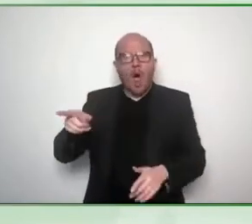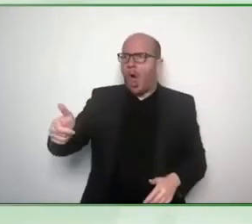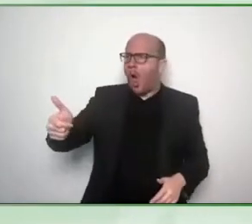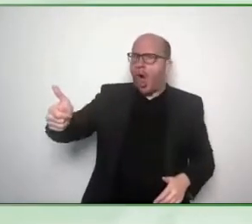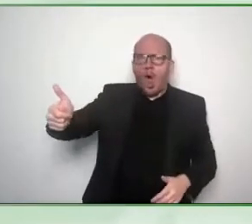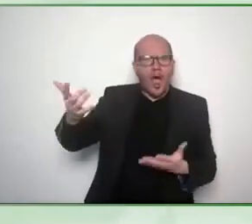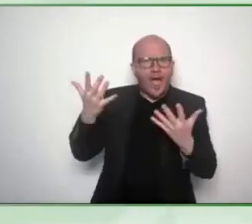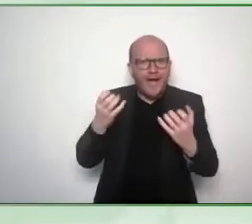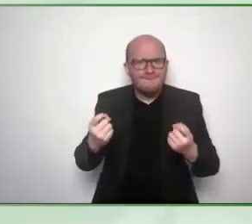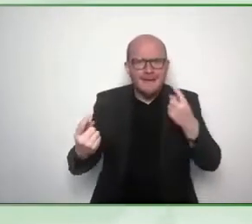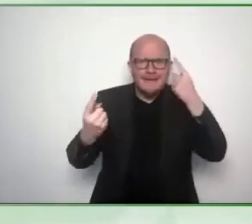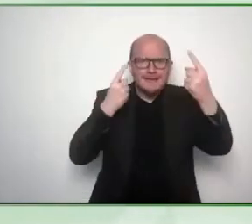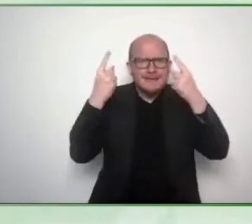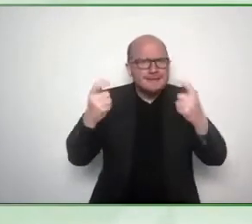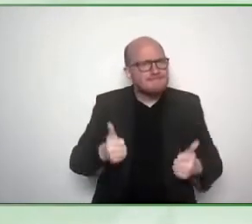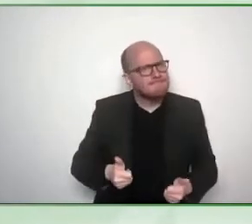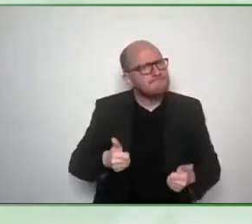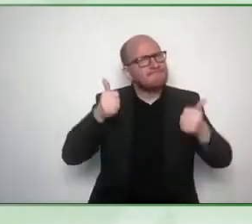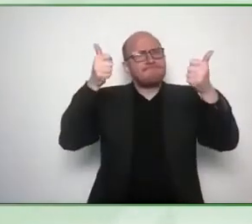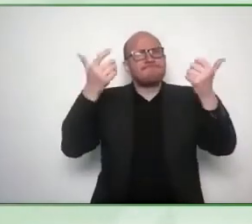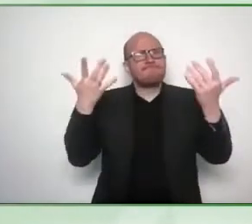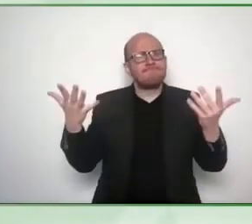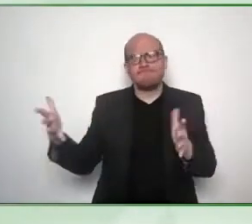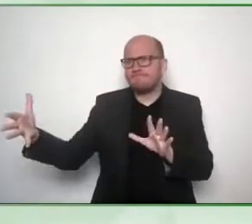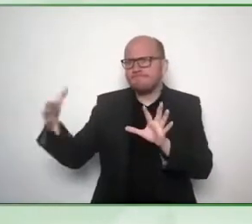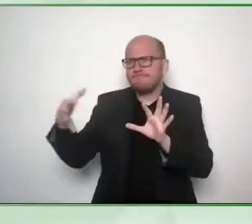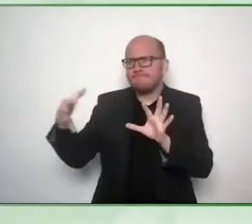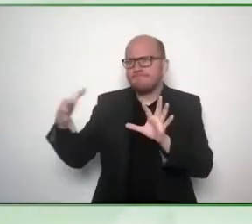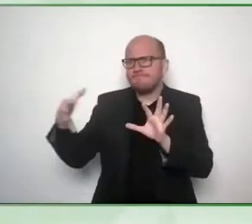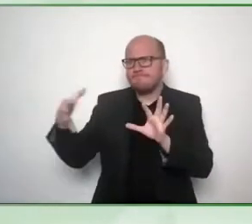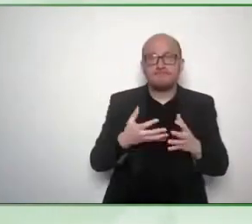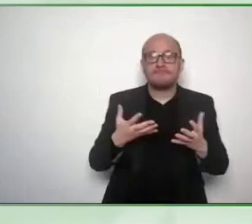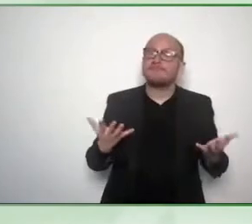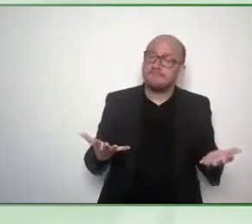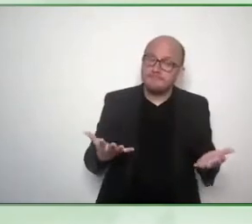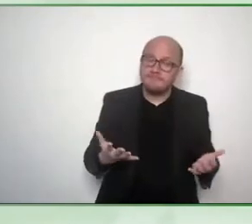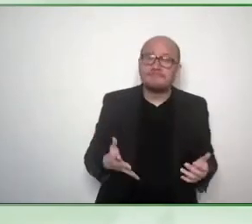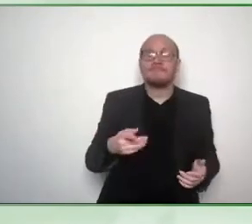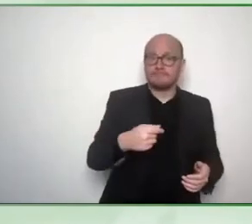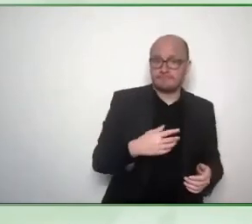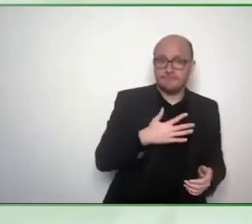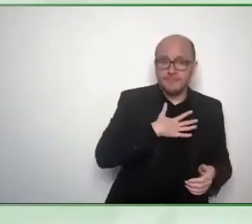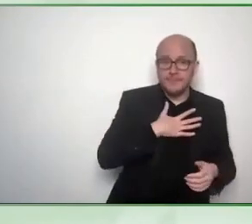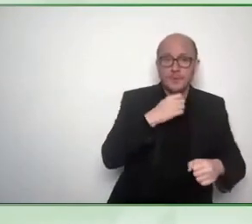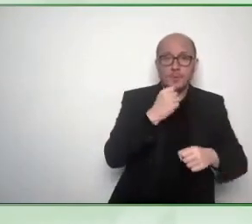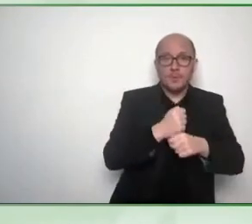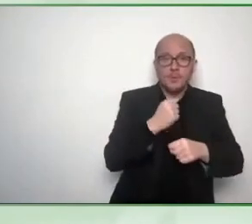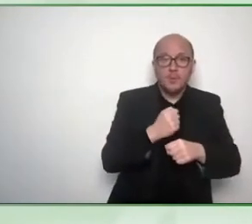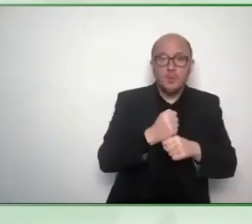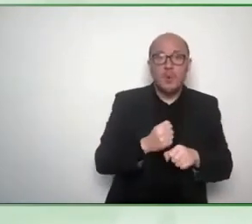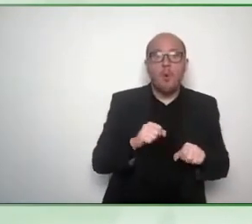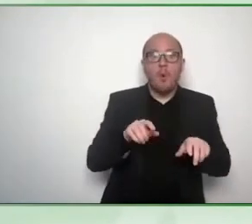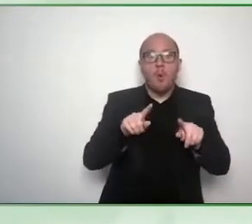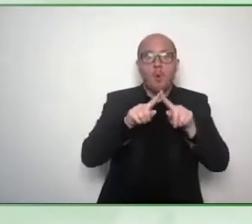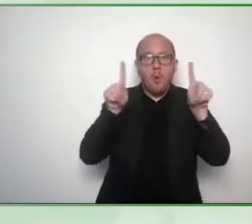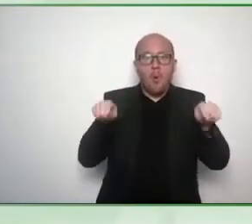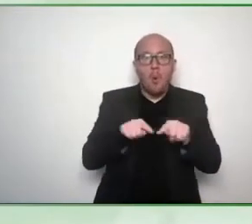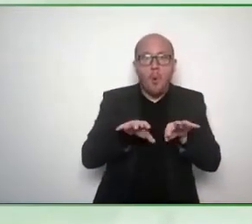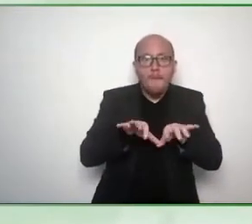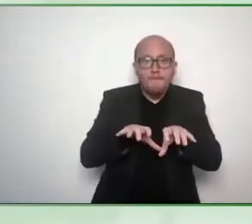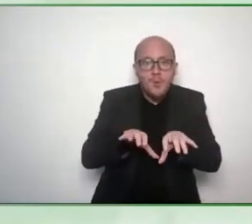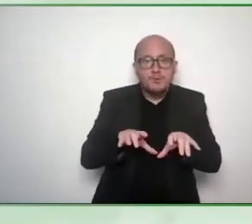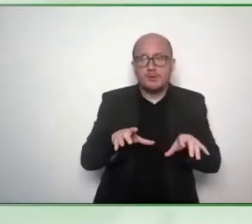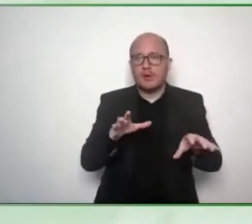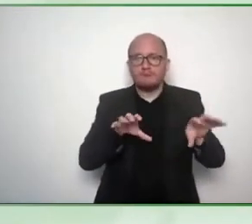yeah the easiest thing in the world is for me to work with other people who look think and act like me and in doing so